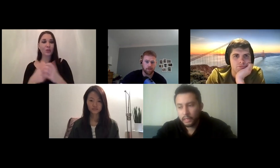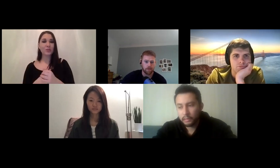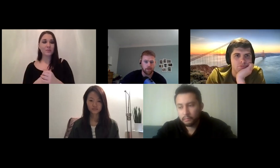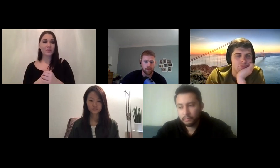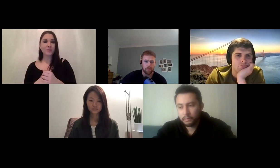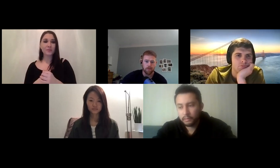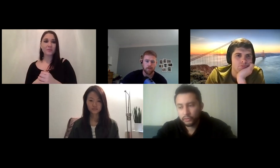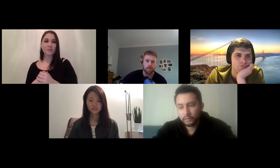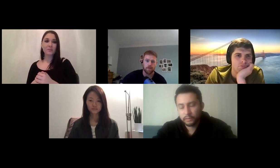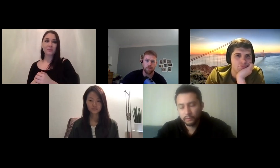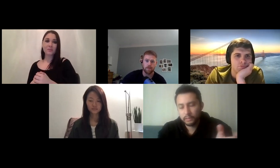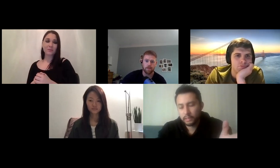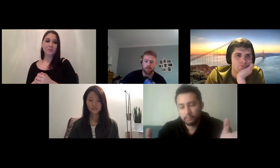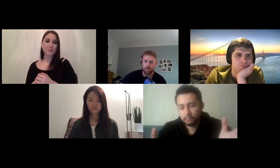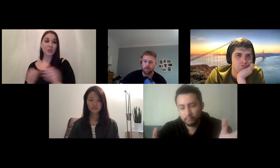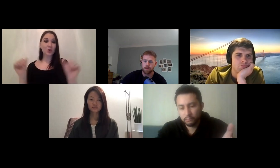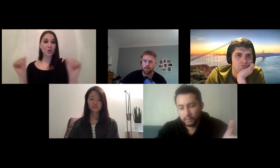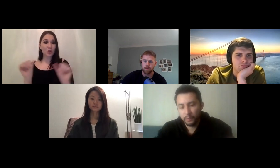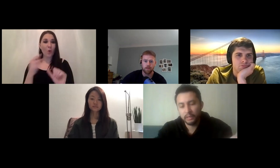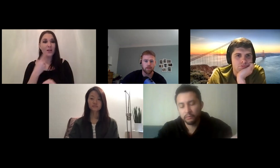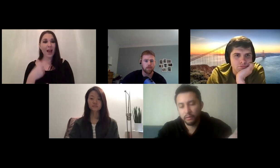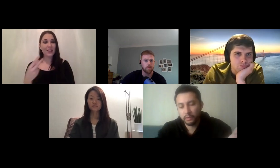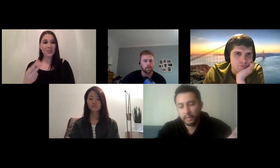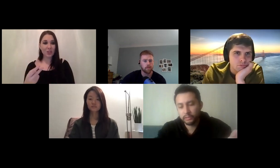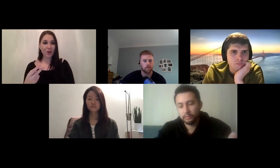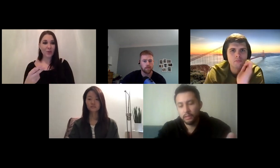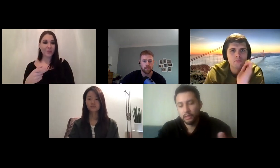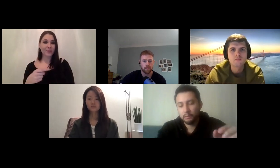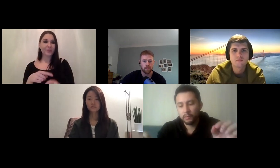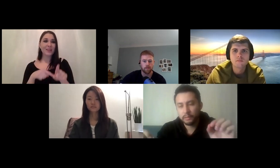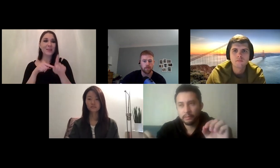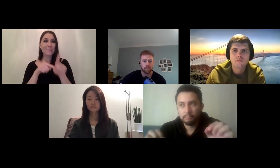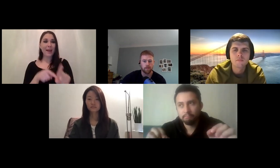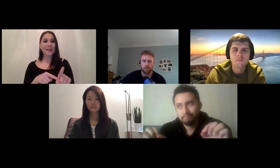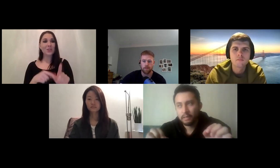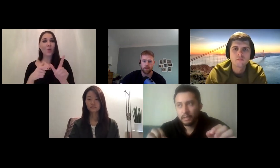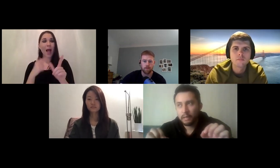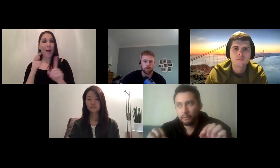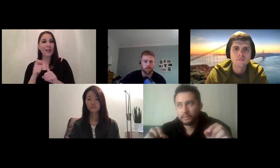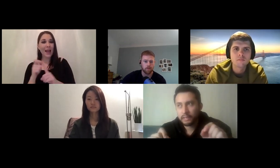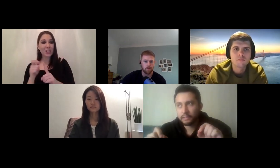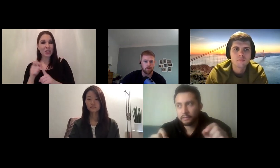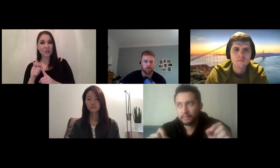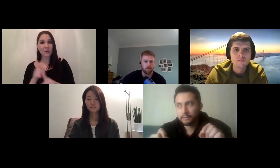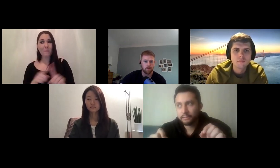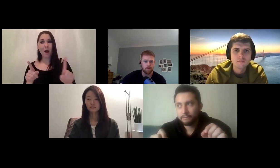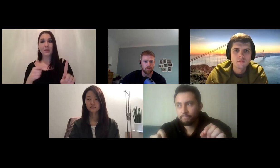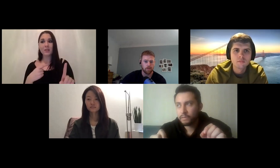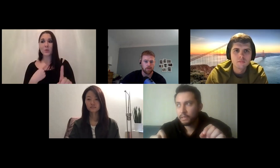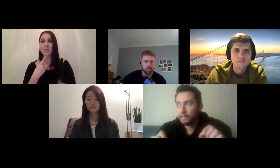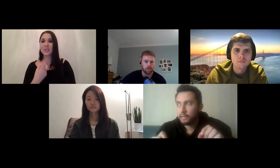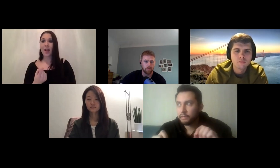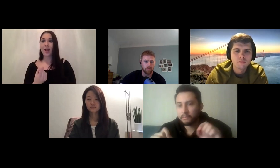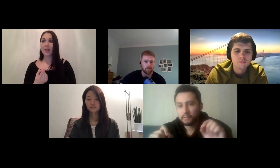would say the short answer is that depending on your application but i would say that the the